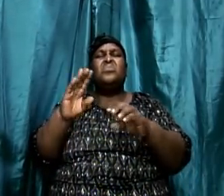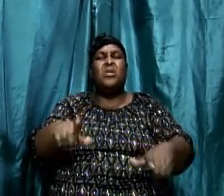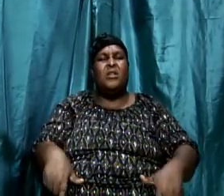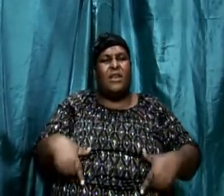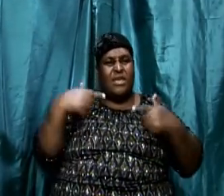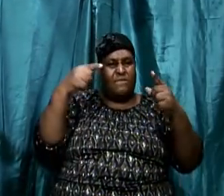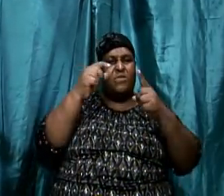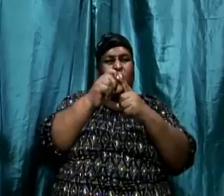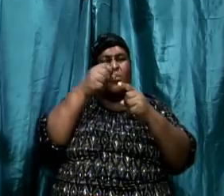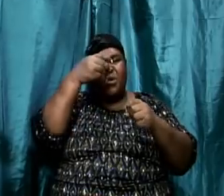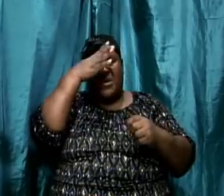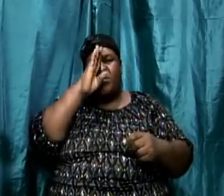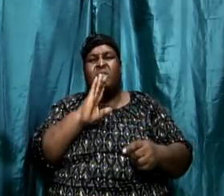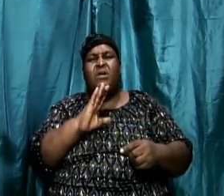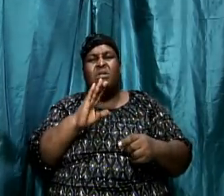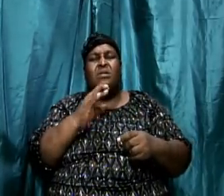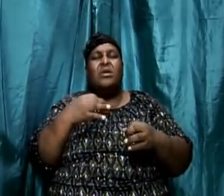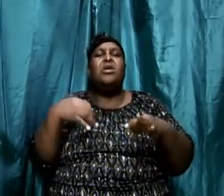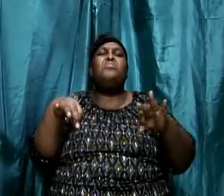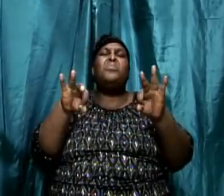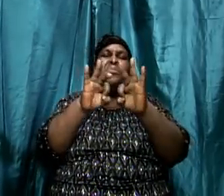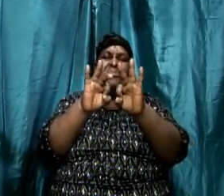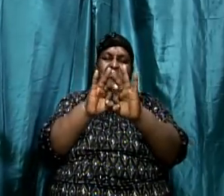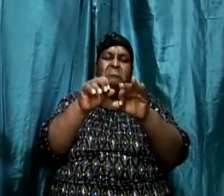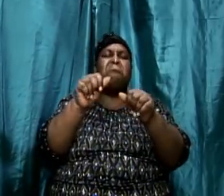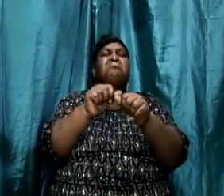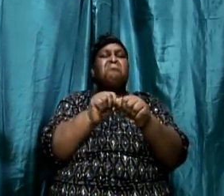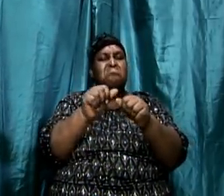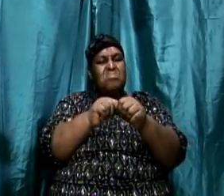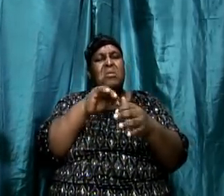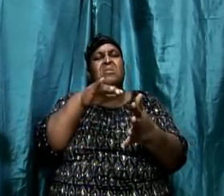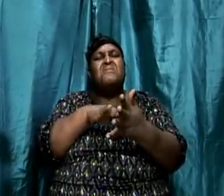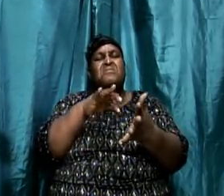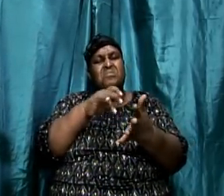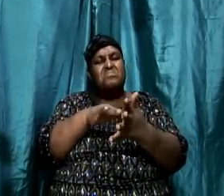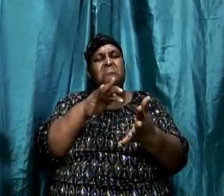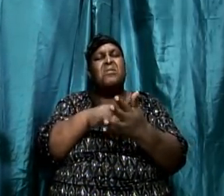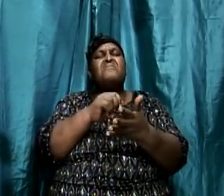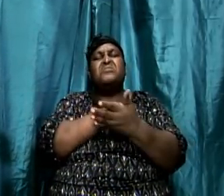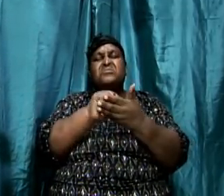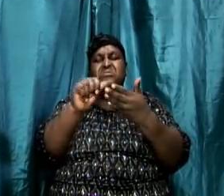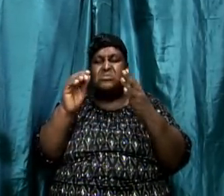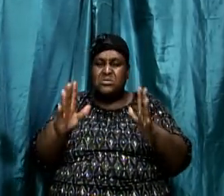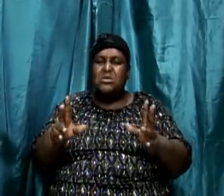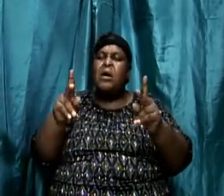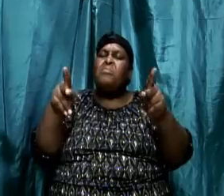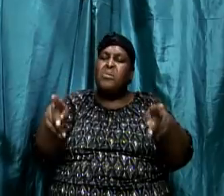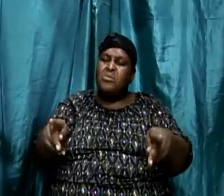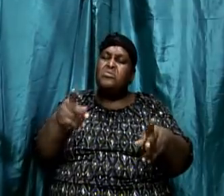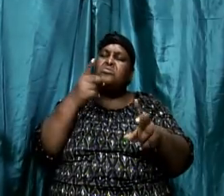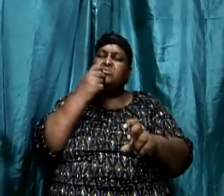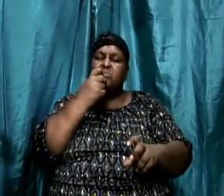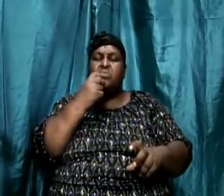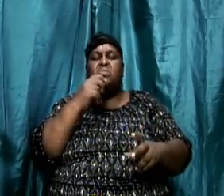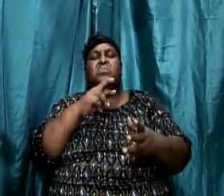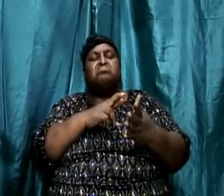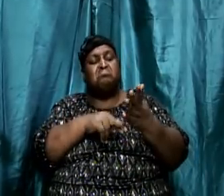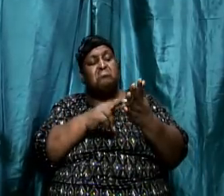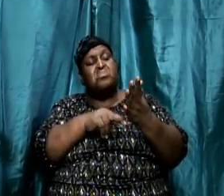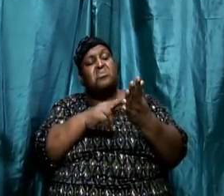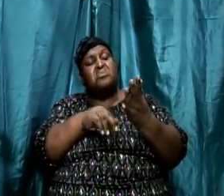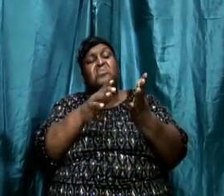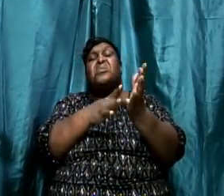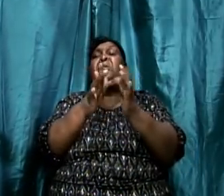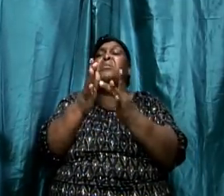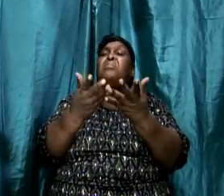what the word says, It's important that every student, every saint of the Mosai God, every person who reads the Bible, they observe